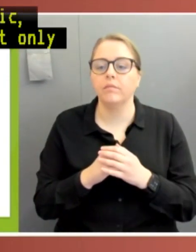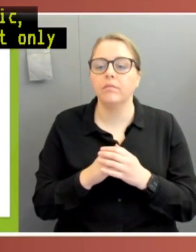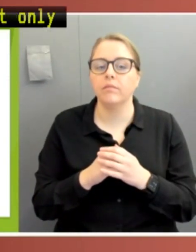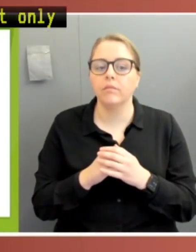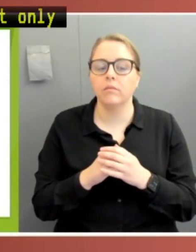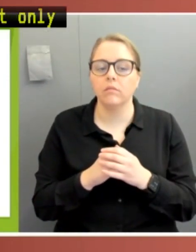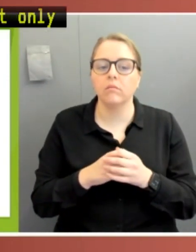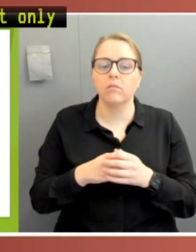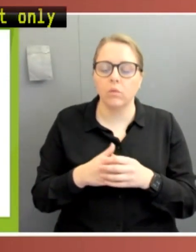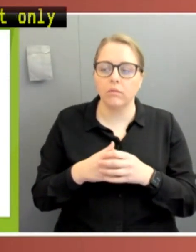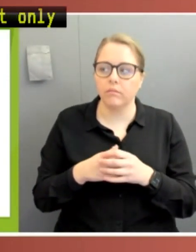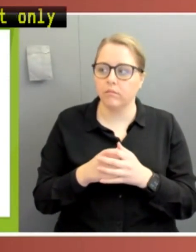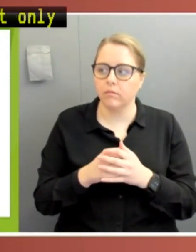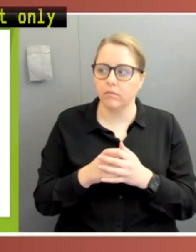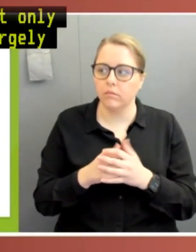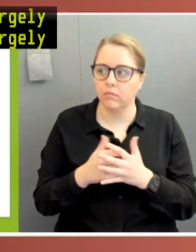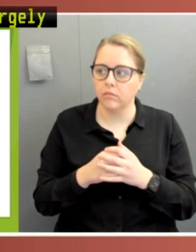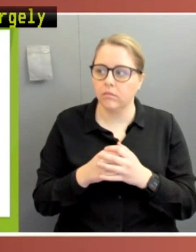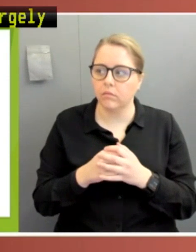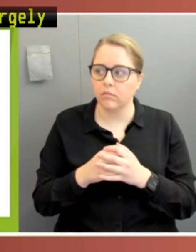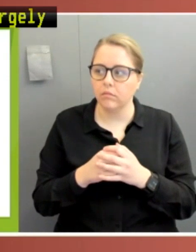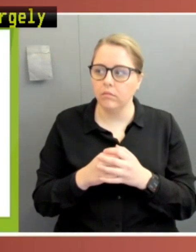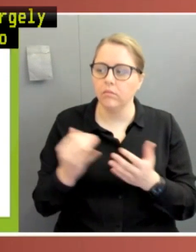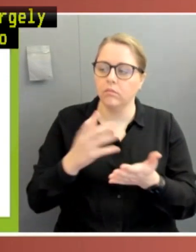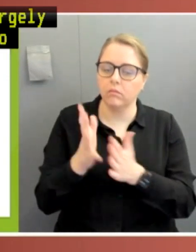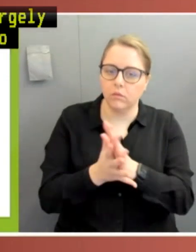to maintain legislative oversight and exercise effective scrutiny.